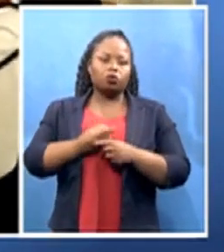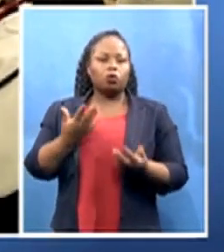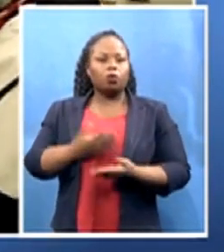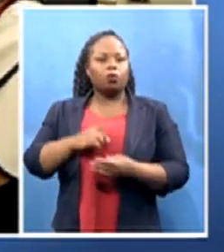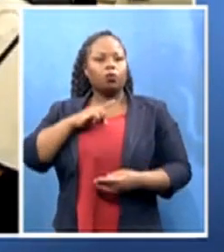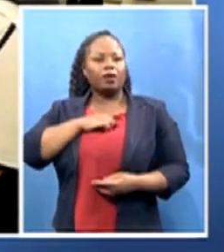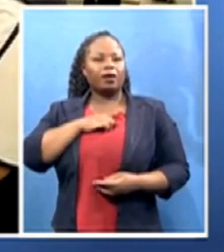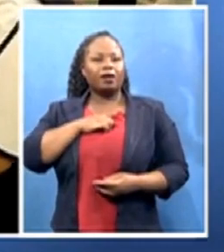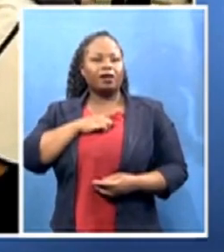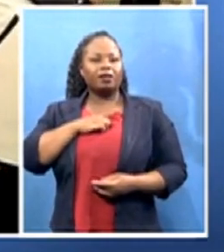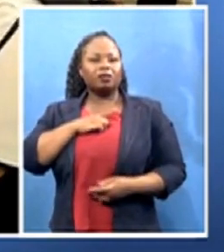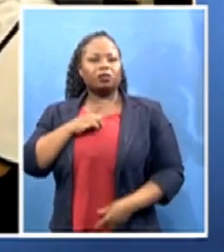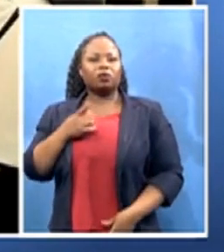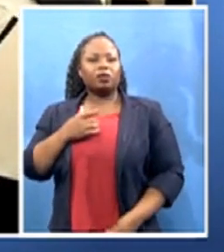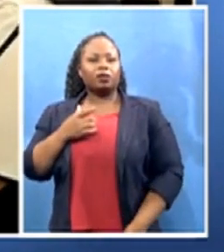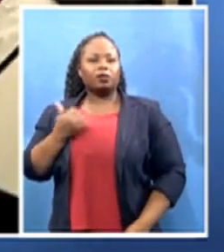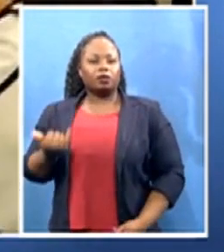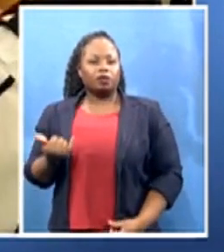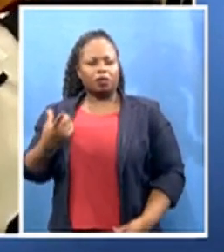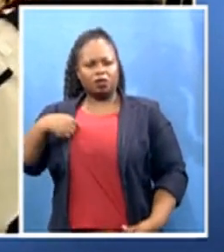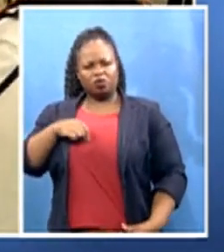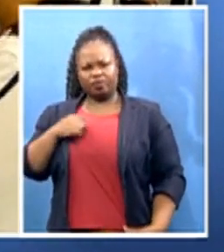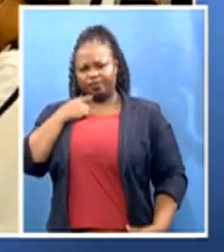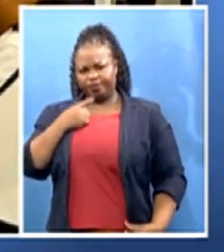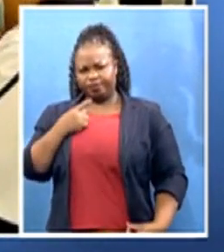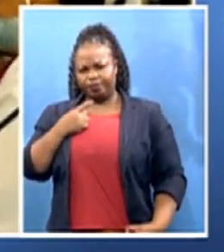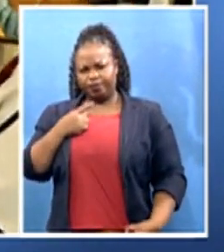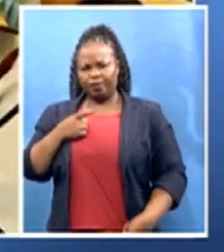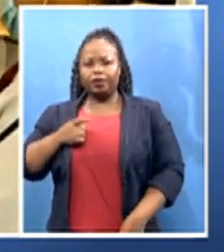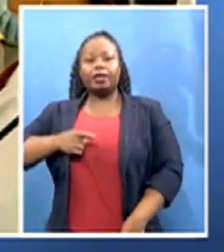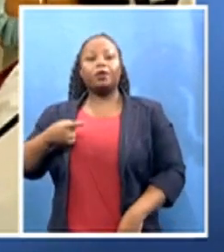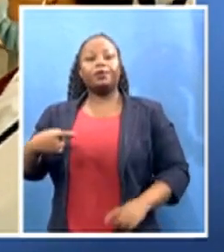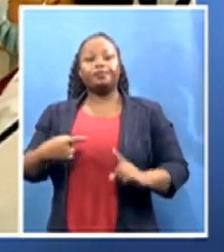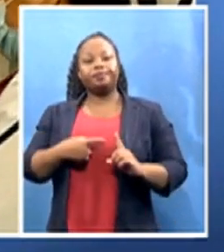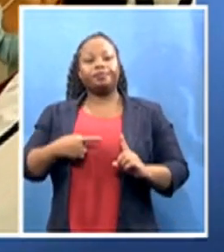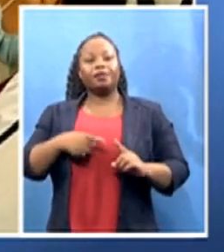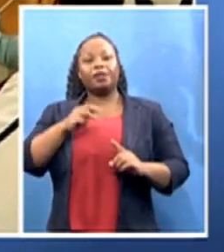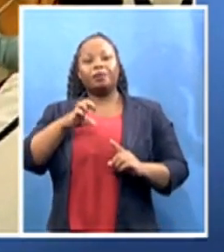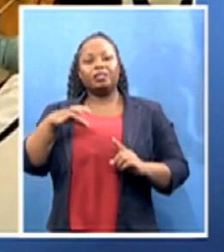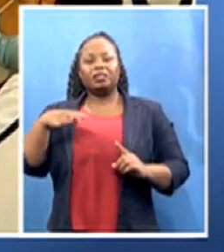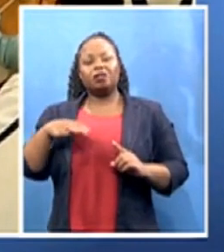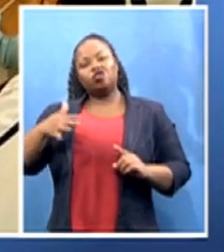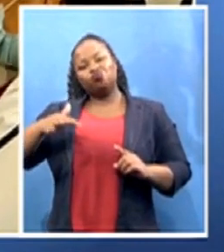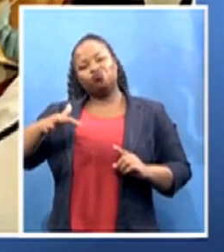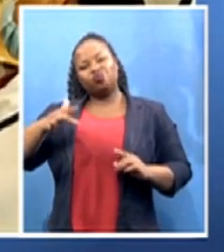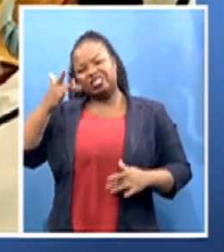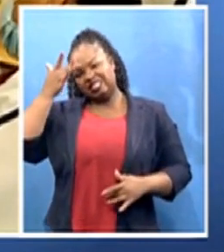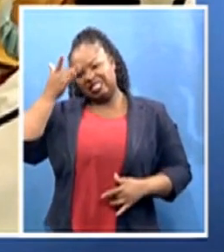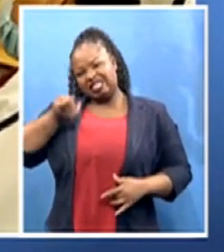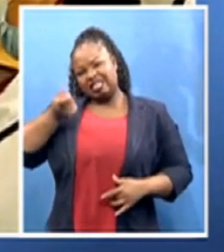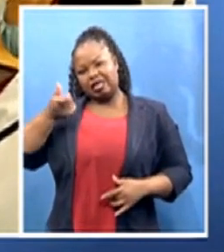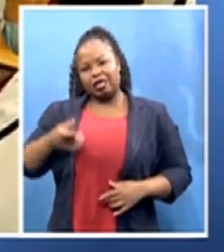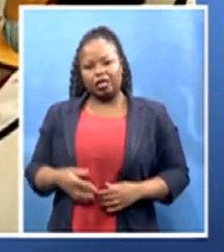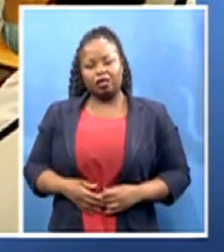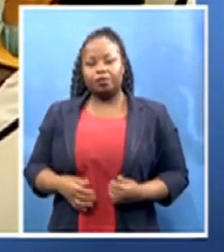we are understanding that she has mild COVID. And that's really what we're wanting, isn't it? That if you do get COVID, even after you